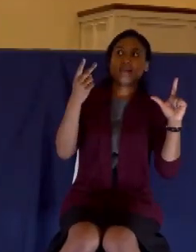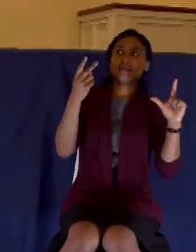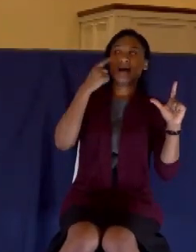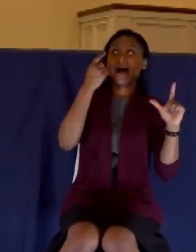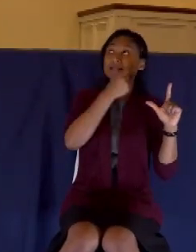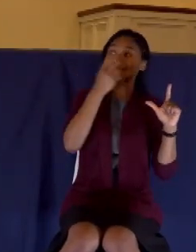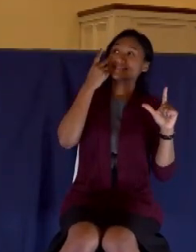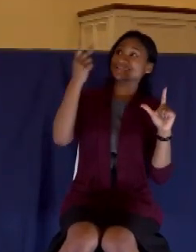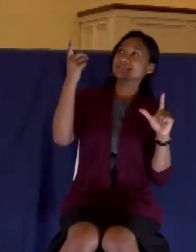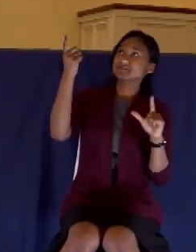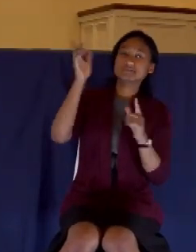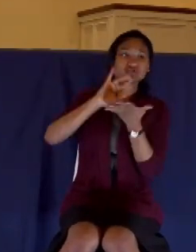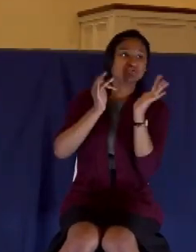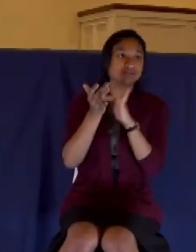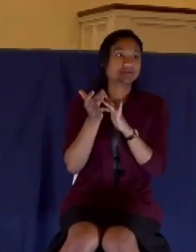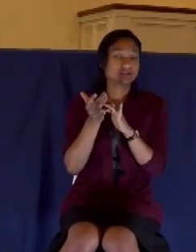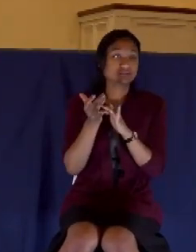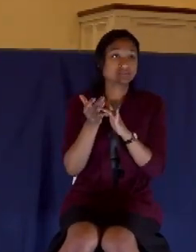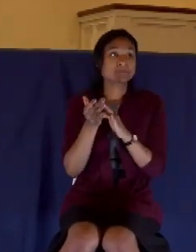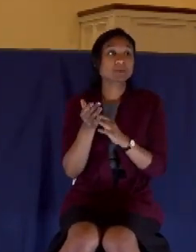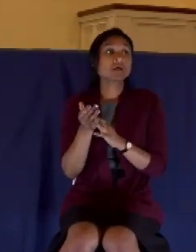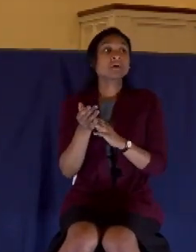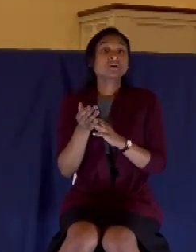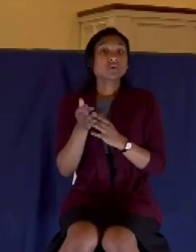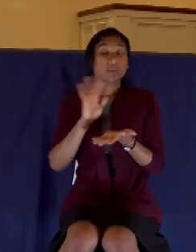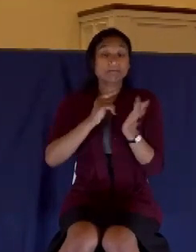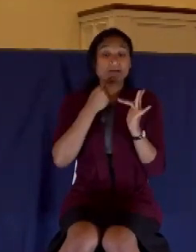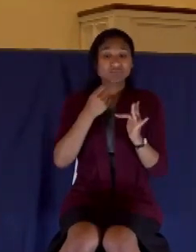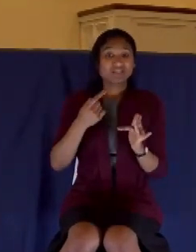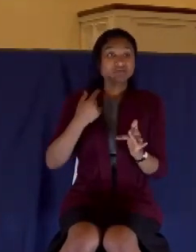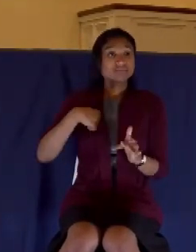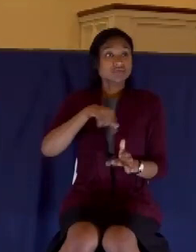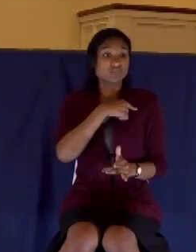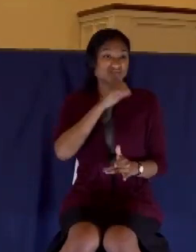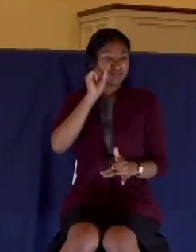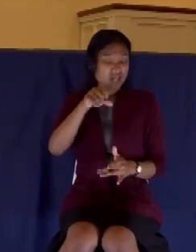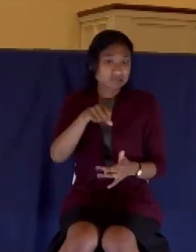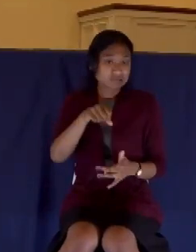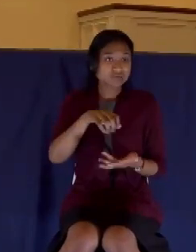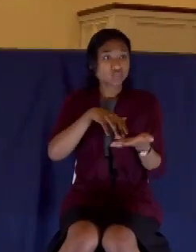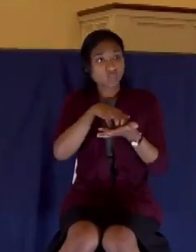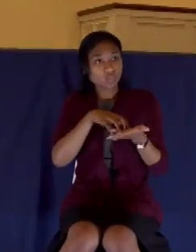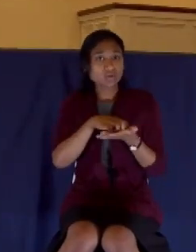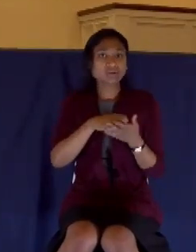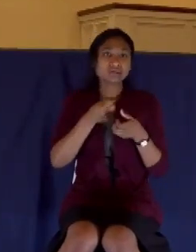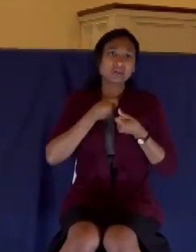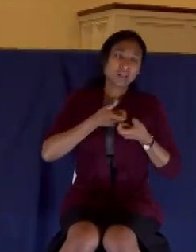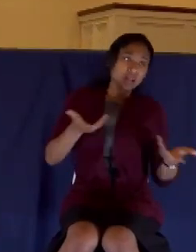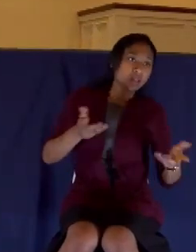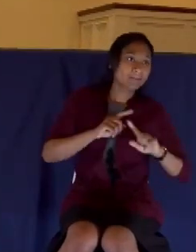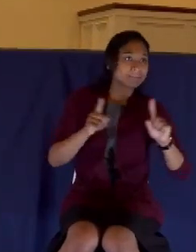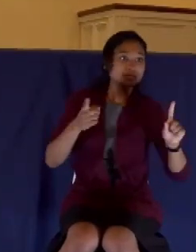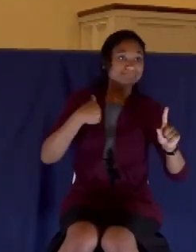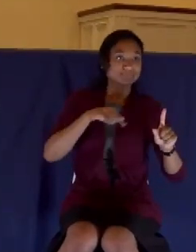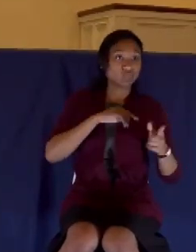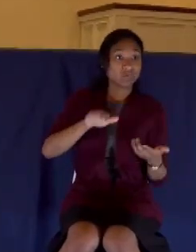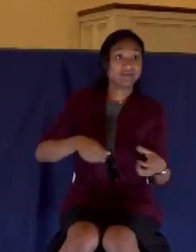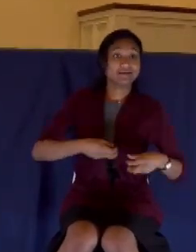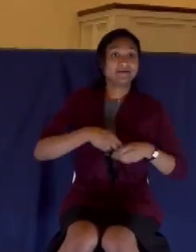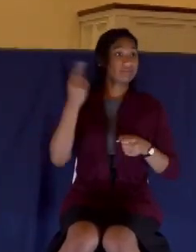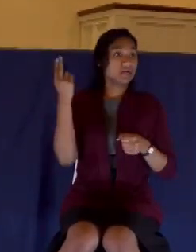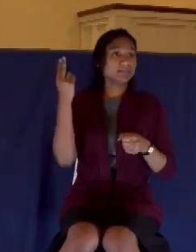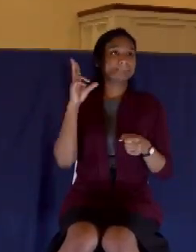Paul said in 2 Corinthians 4.1, we faint not. We don't quit. Why? Well, because we've seen the glory and the beauty of Christ.